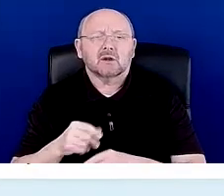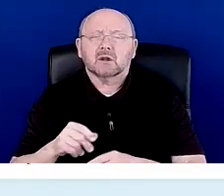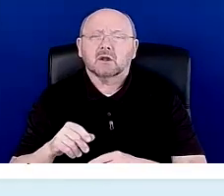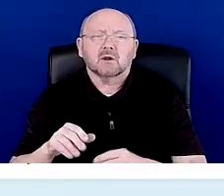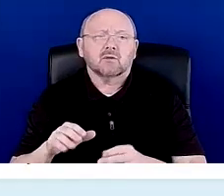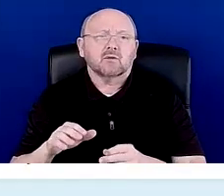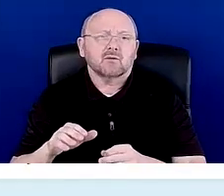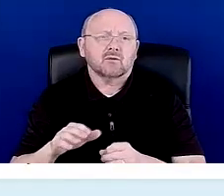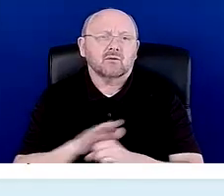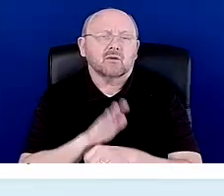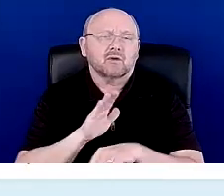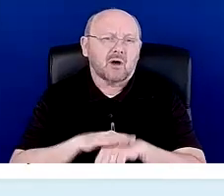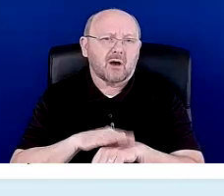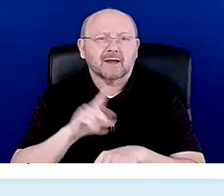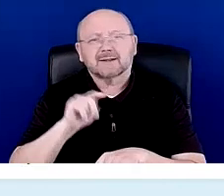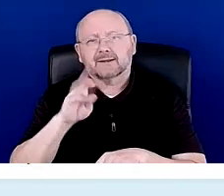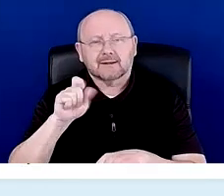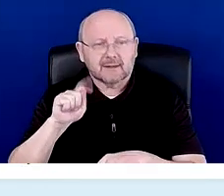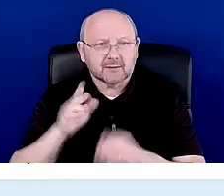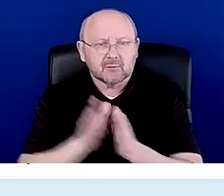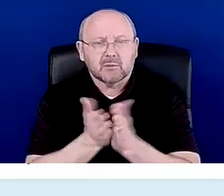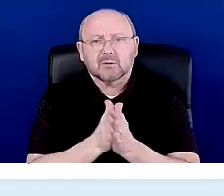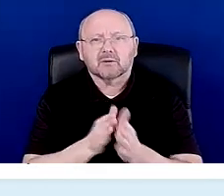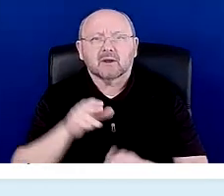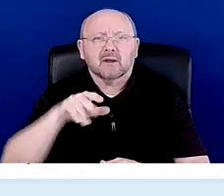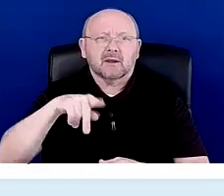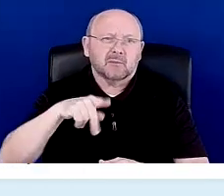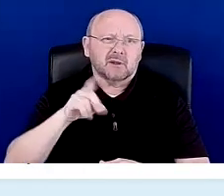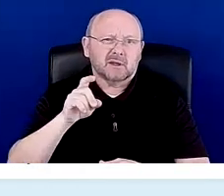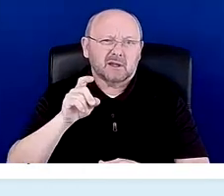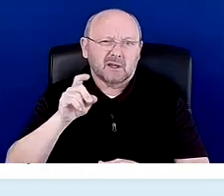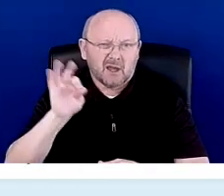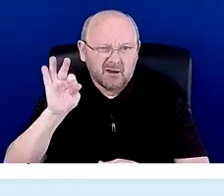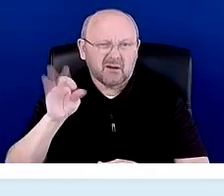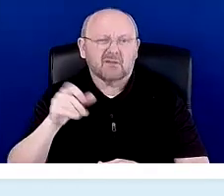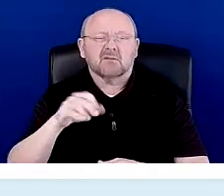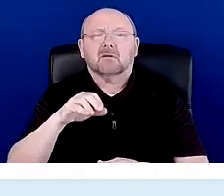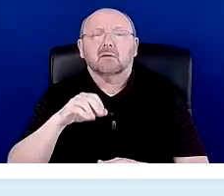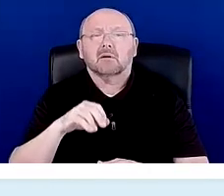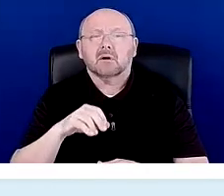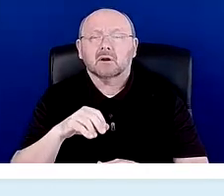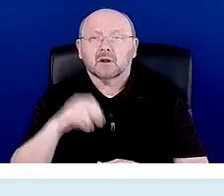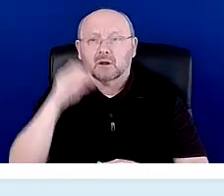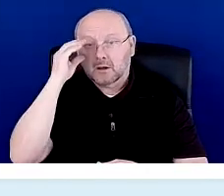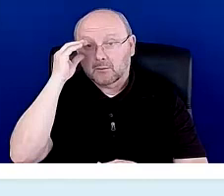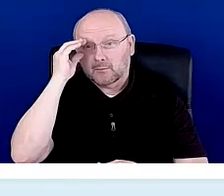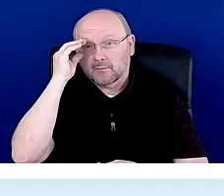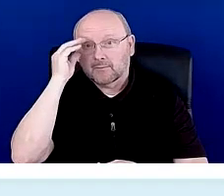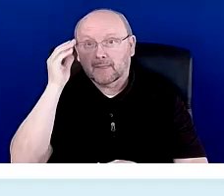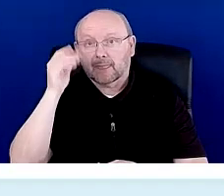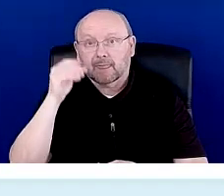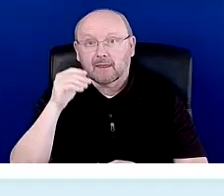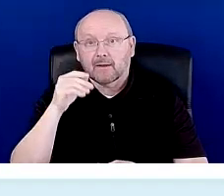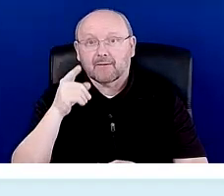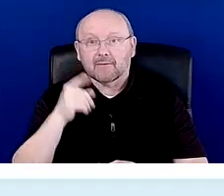can access the EPUB version, the PDF version, download it by, um, and it's a, this is a, um, project at